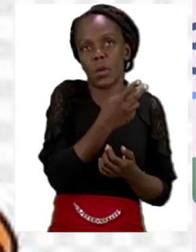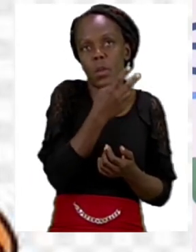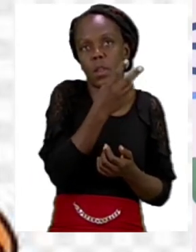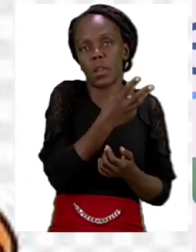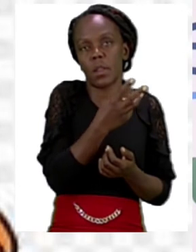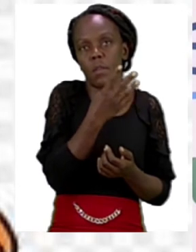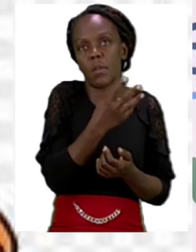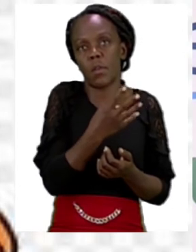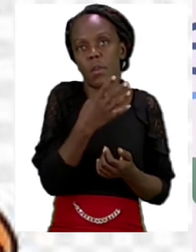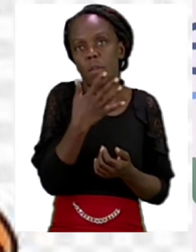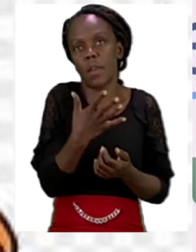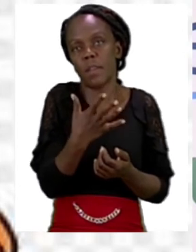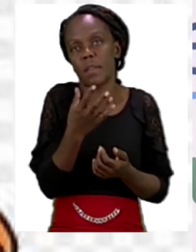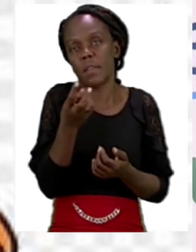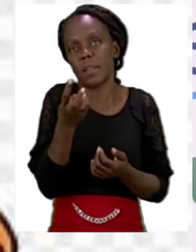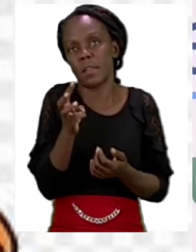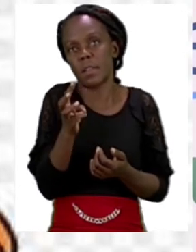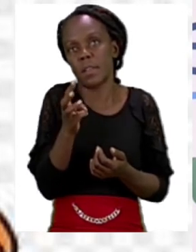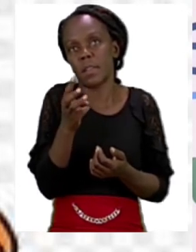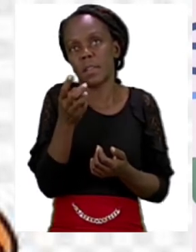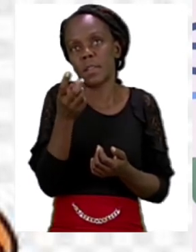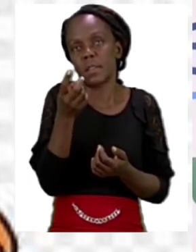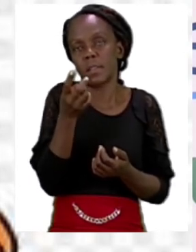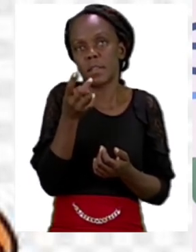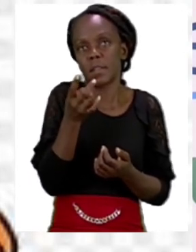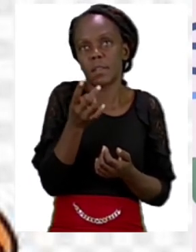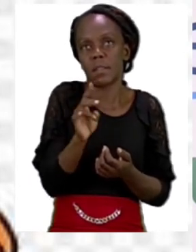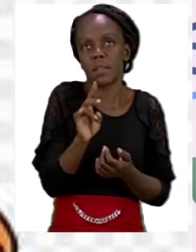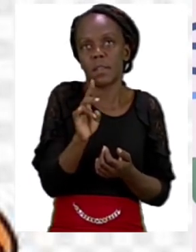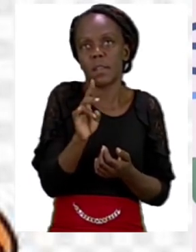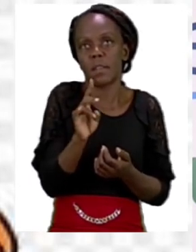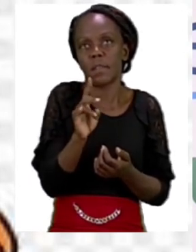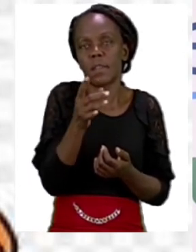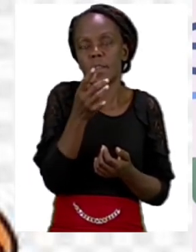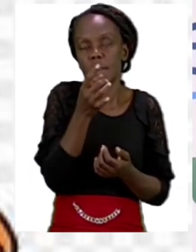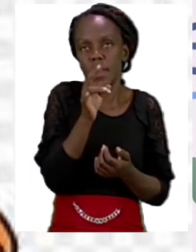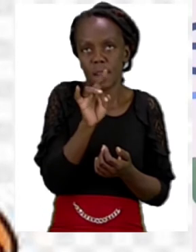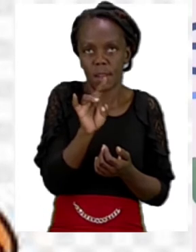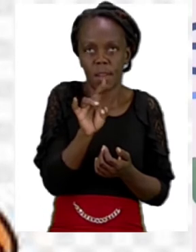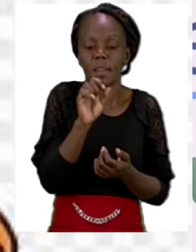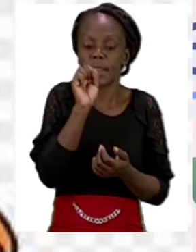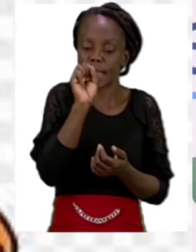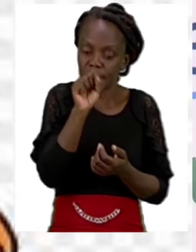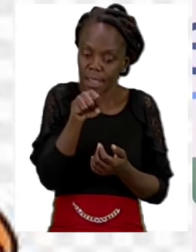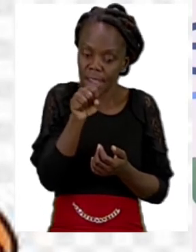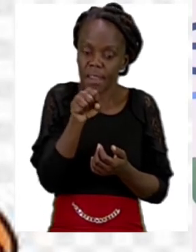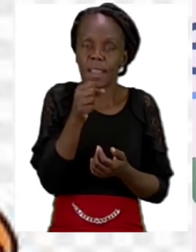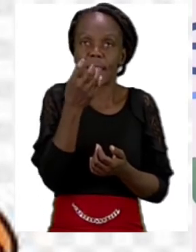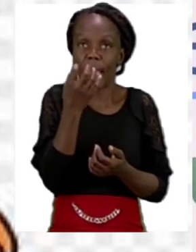five six seven eight